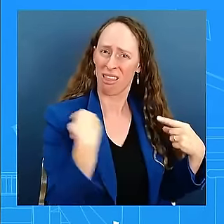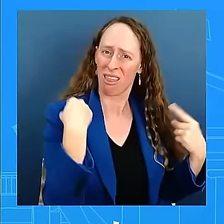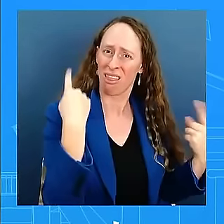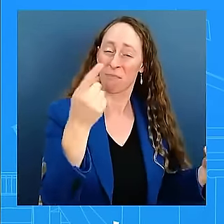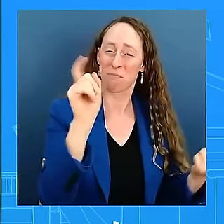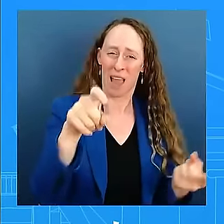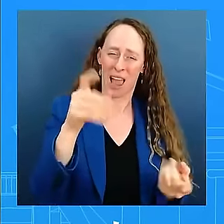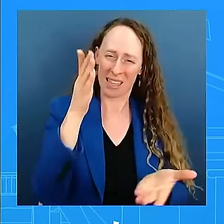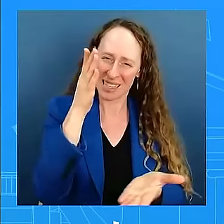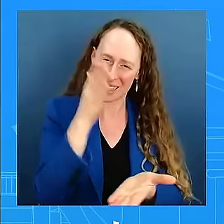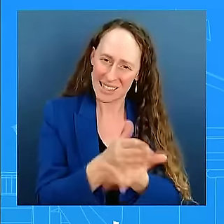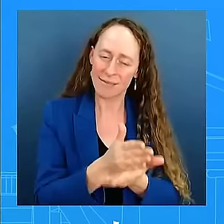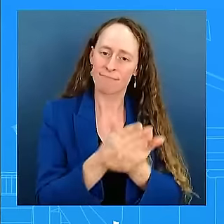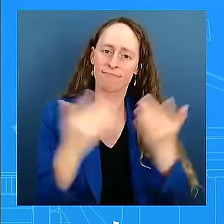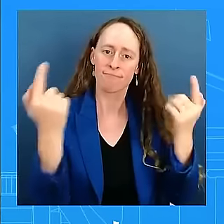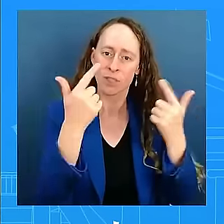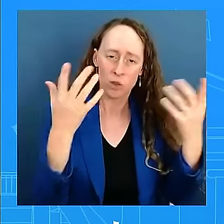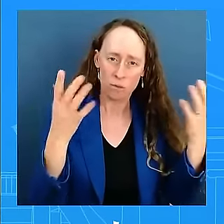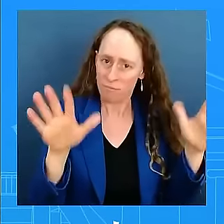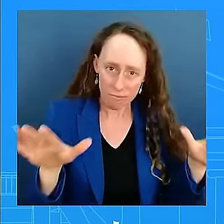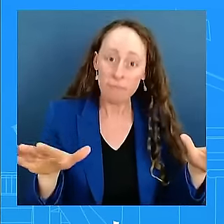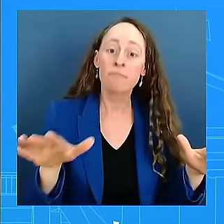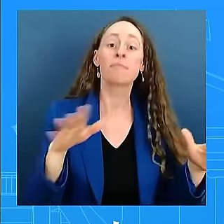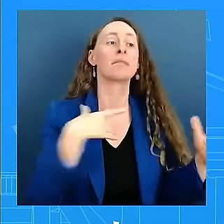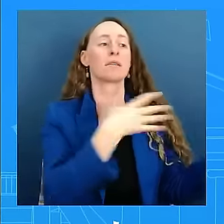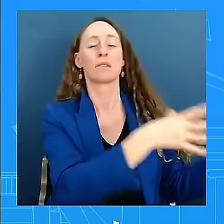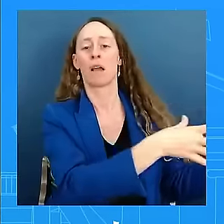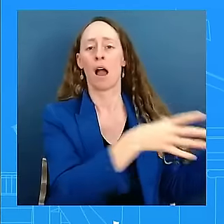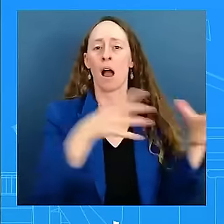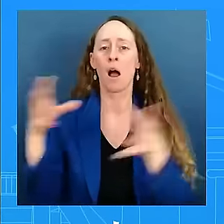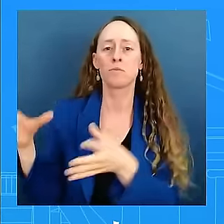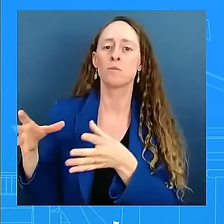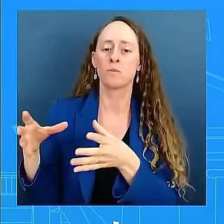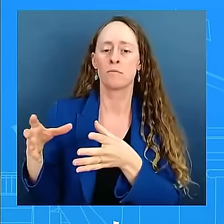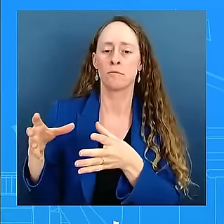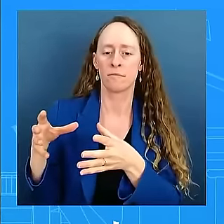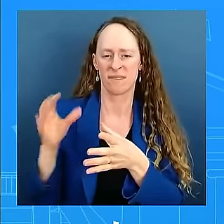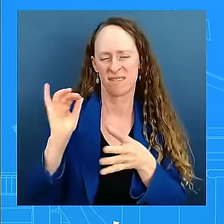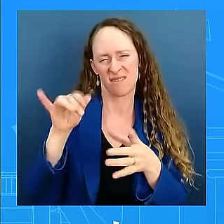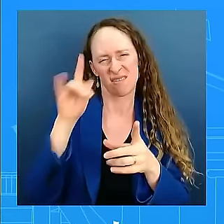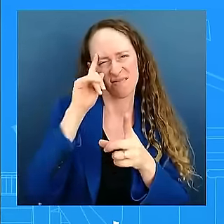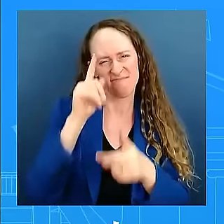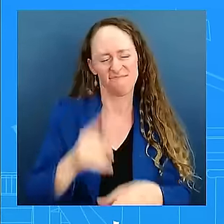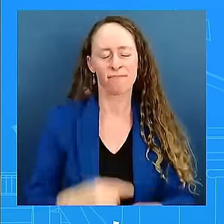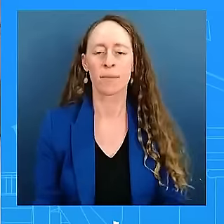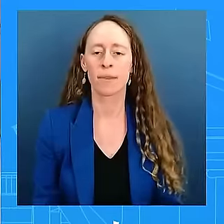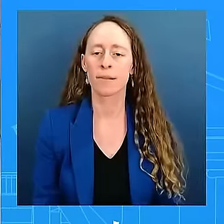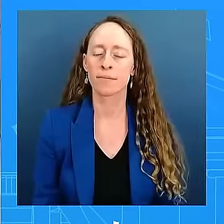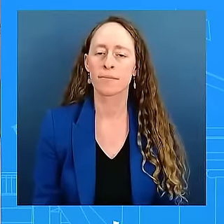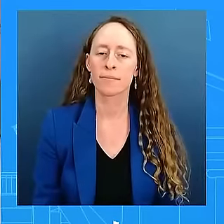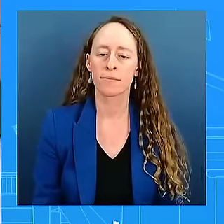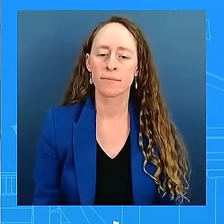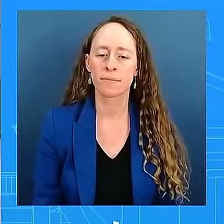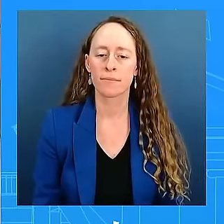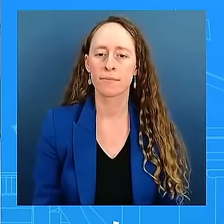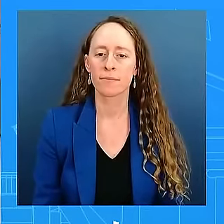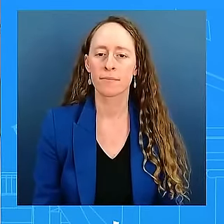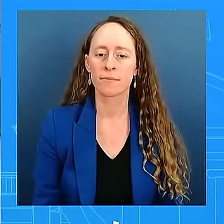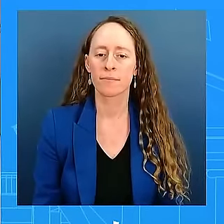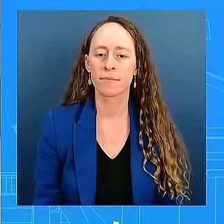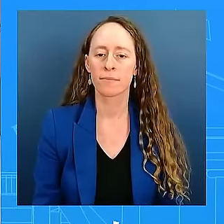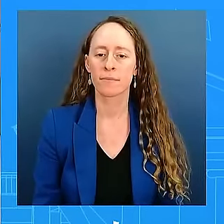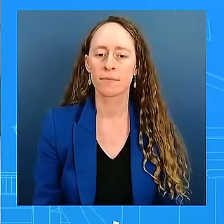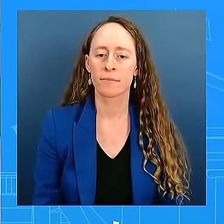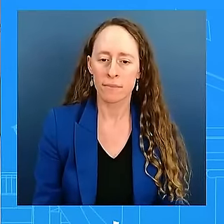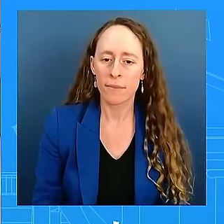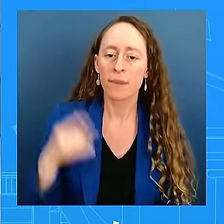and that's going to be our focus. Okay. Kareem, just given the projected path and strength of Milton that you were talking about,